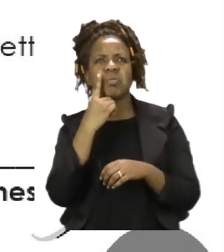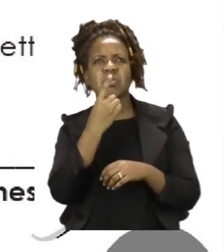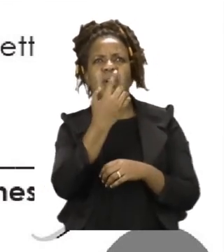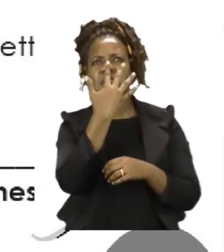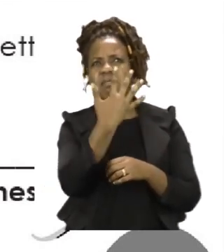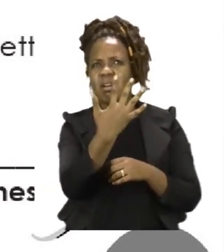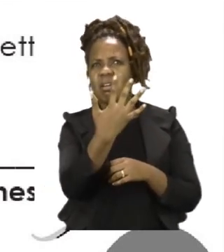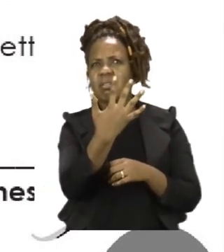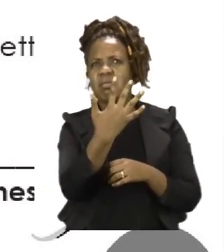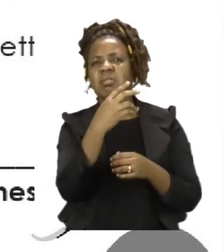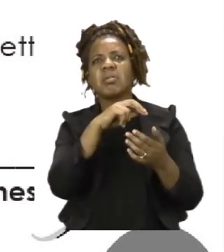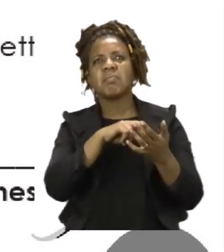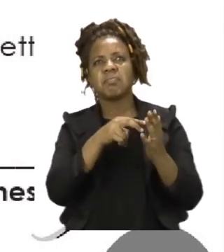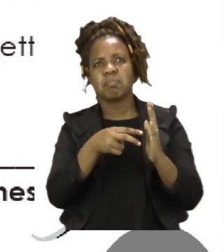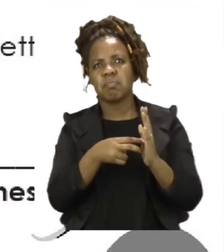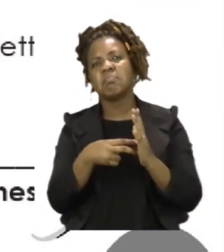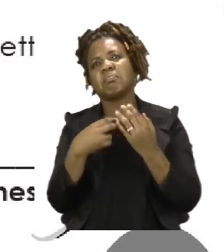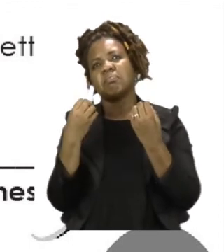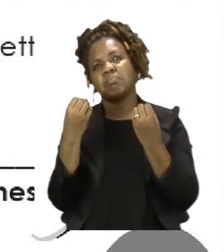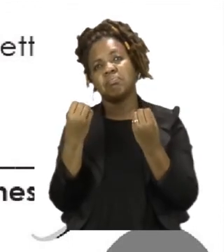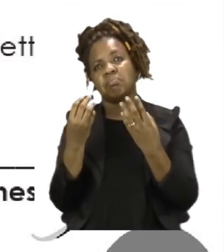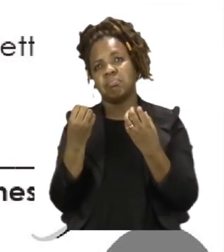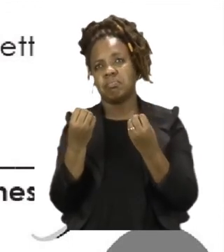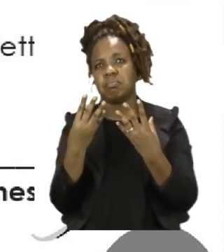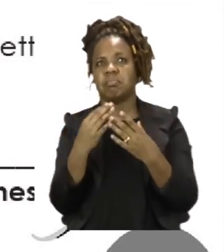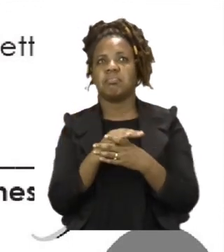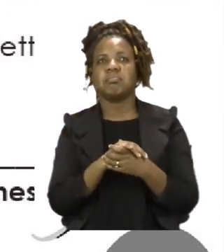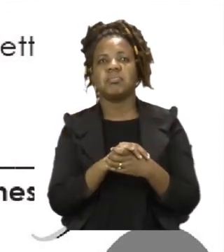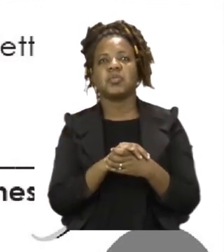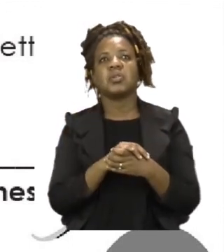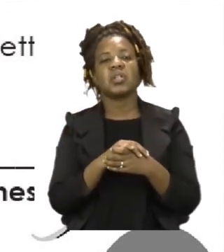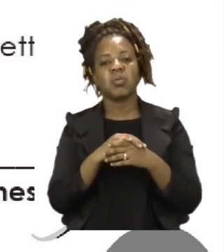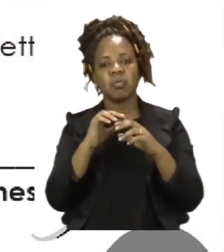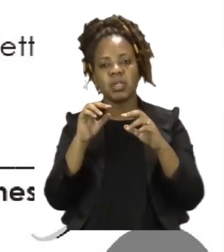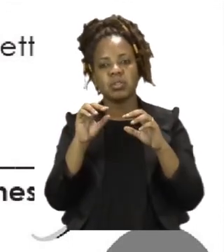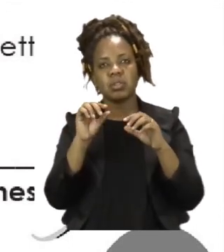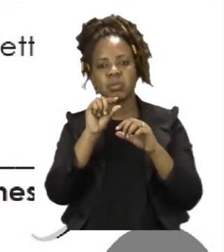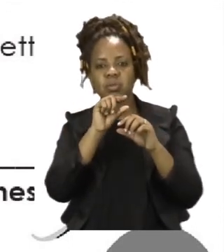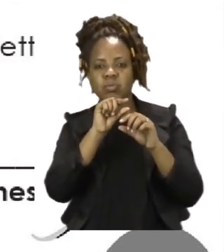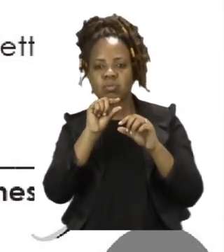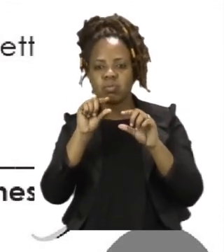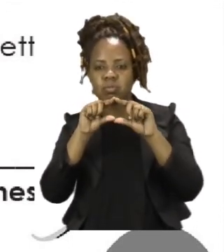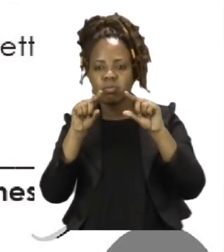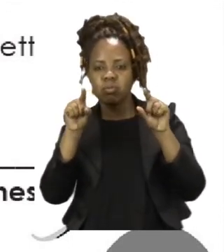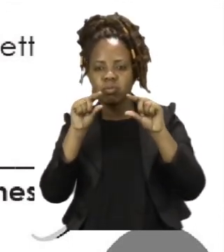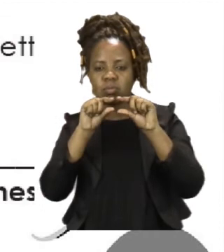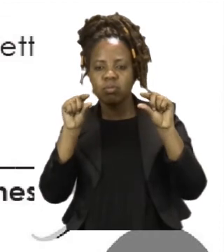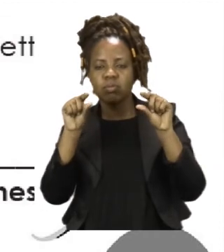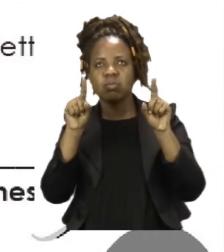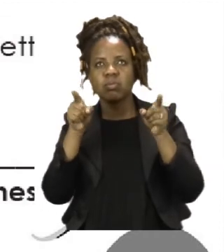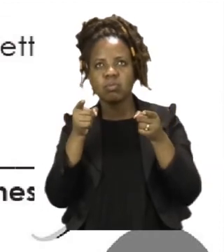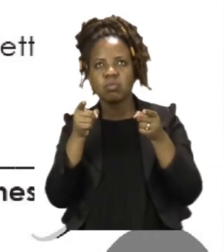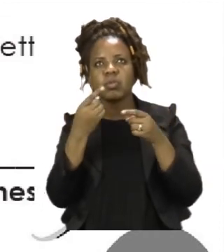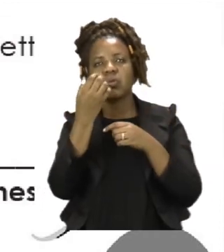are five and not one, that means it is a plural noun we are looking for. And because it is